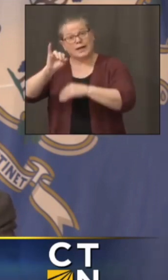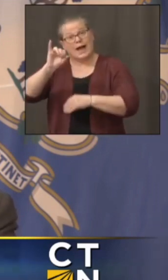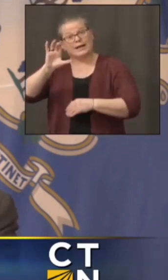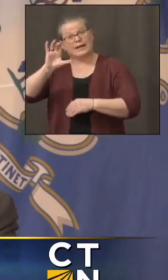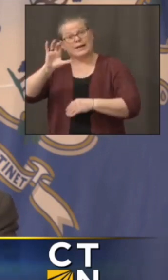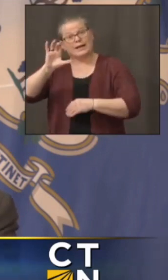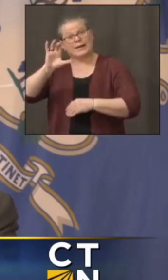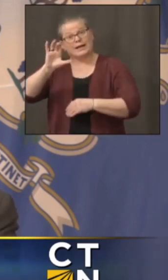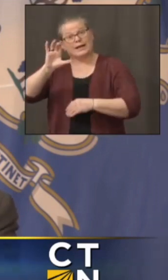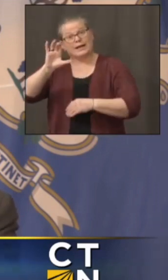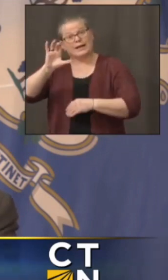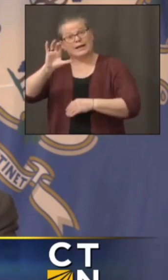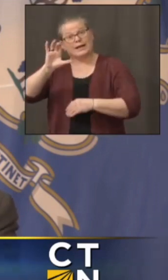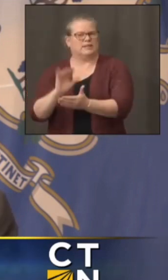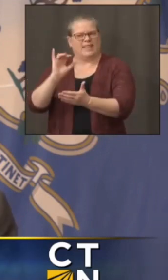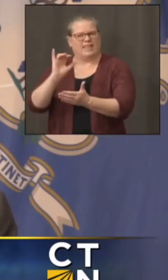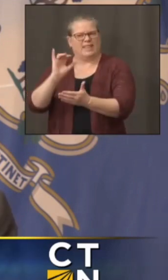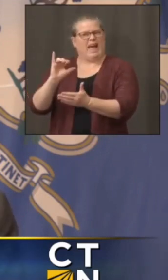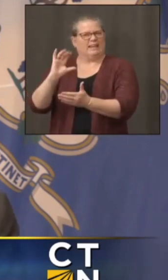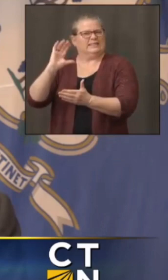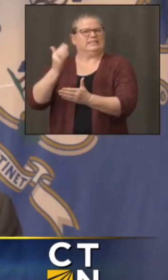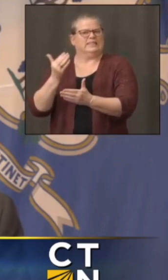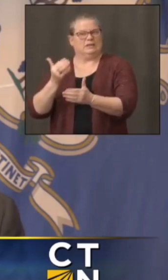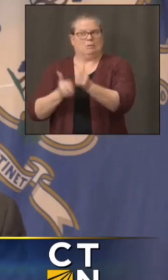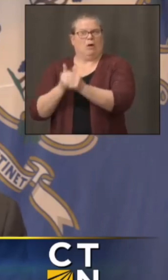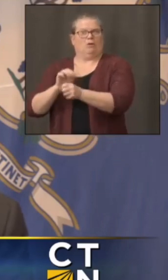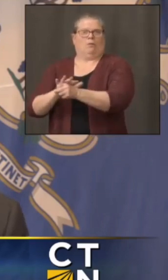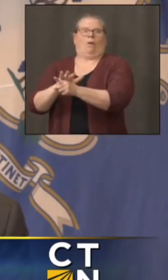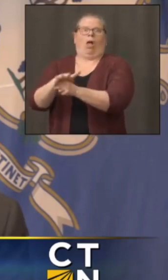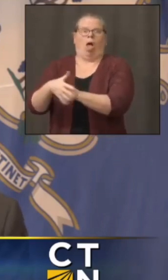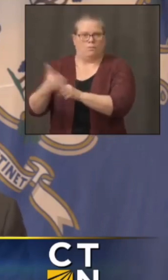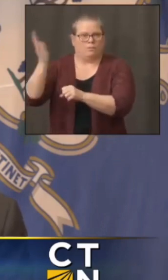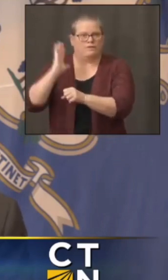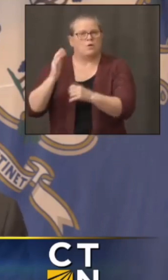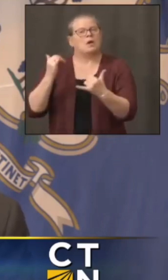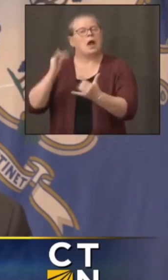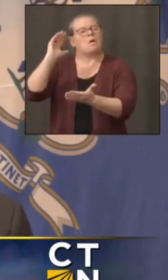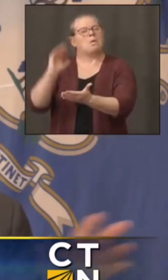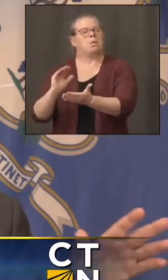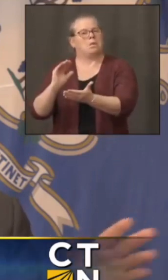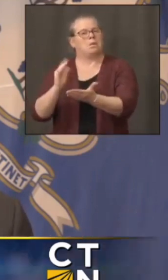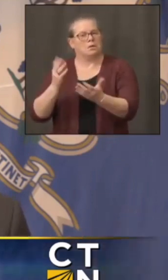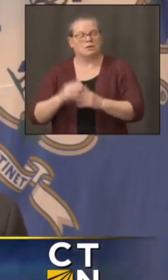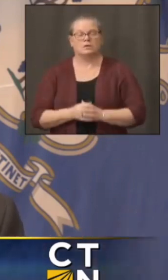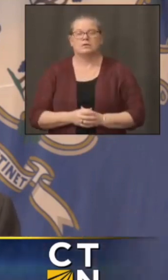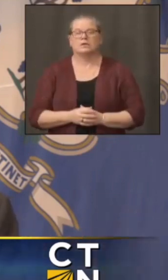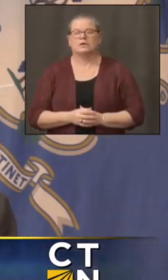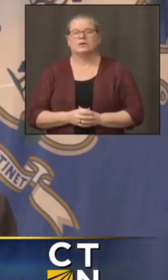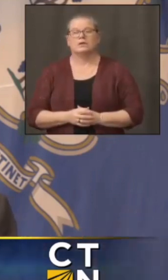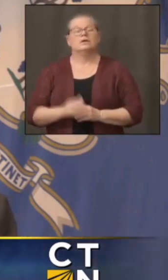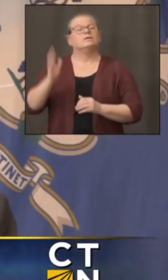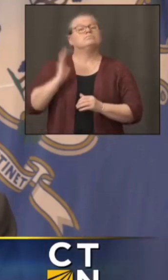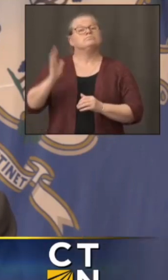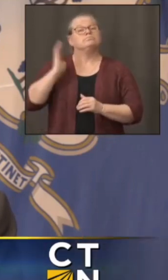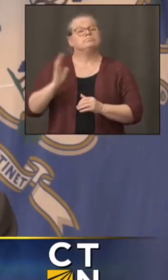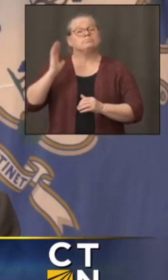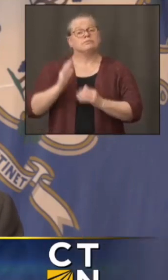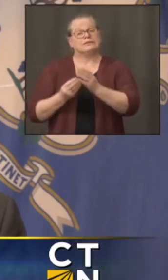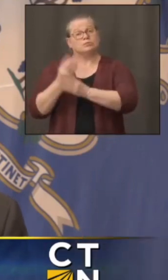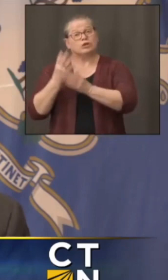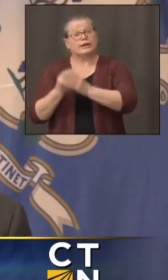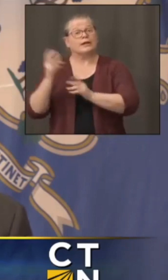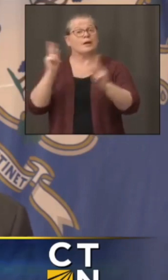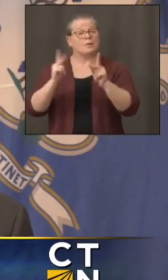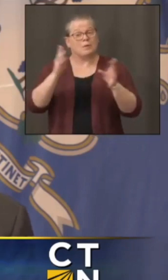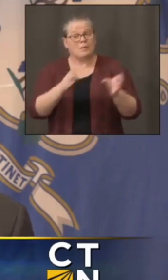we have some extra you know people in the hospitals today related to elective surgeries a lot of which were being put off in the early days and